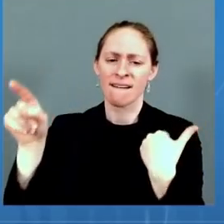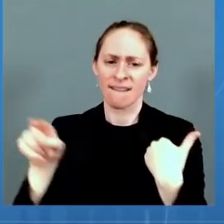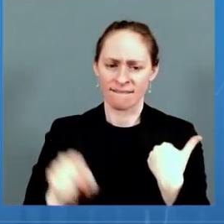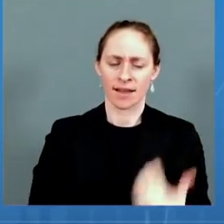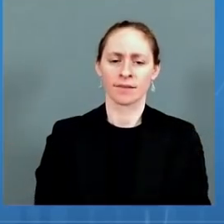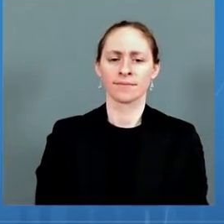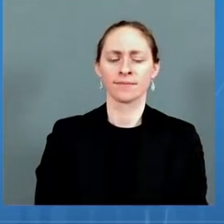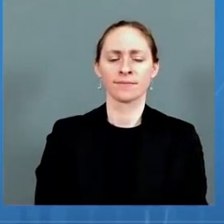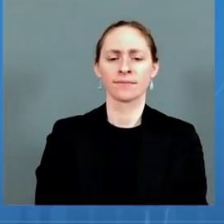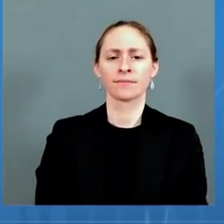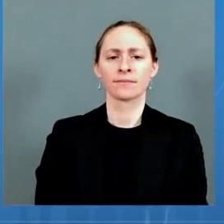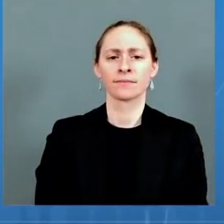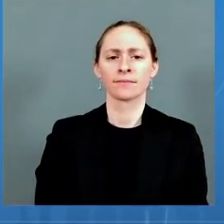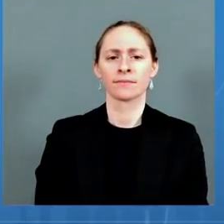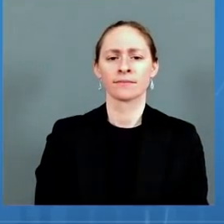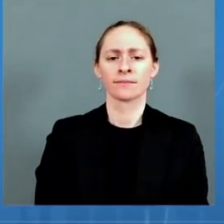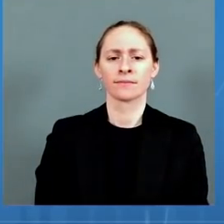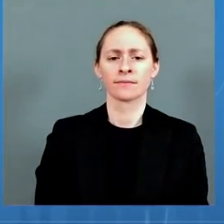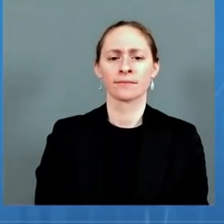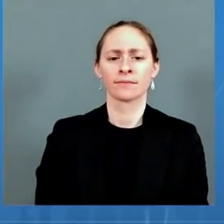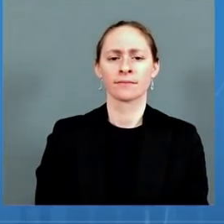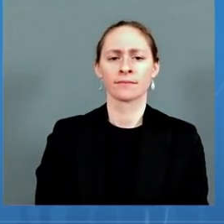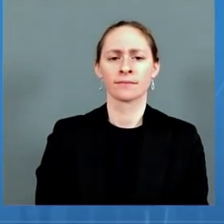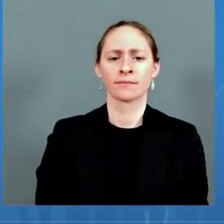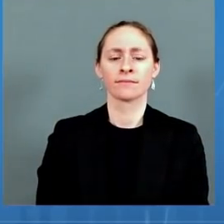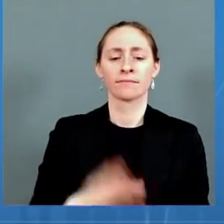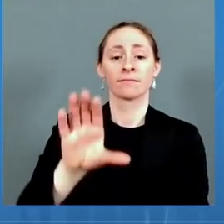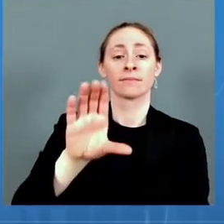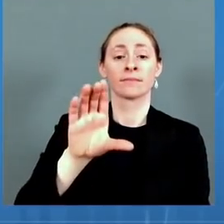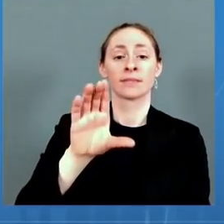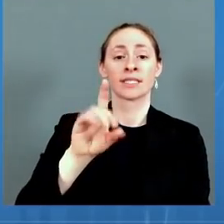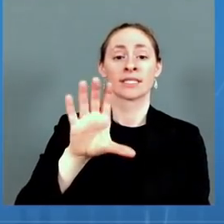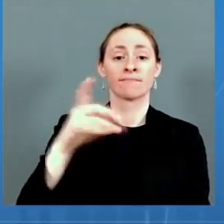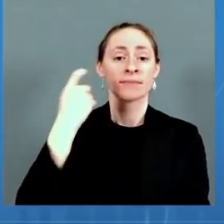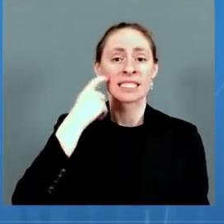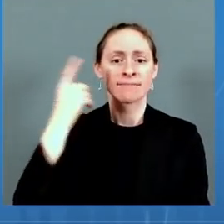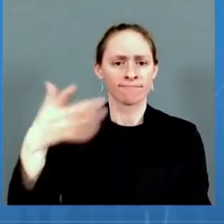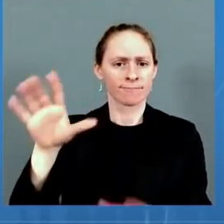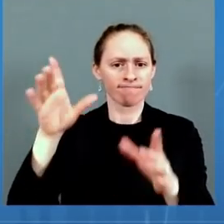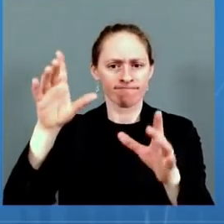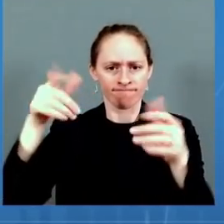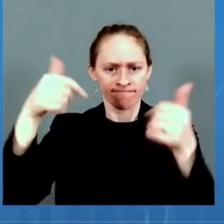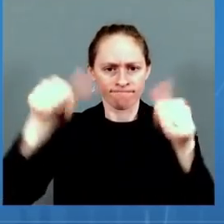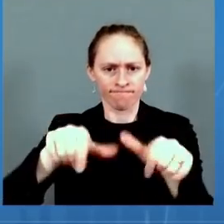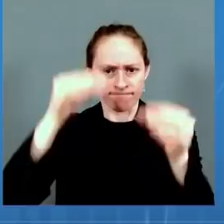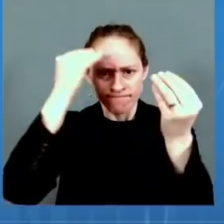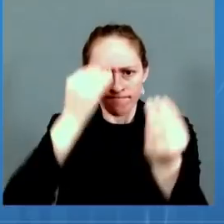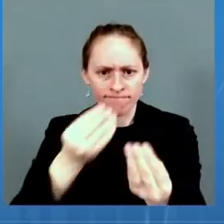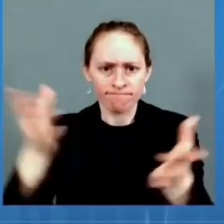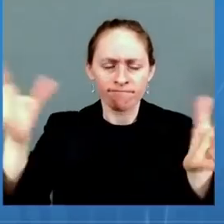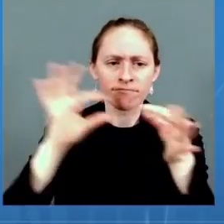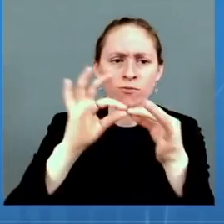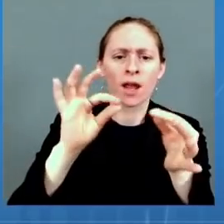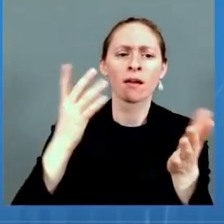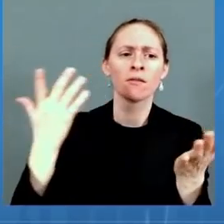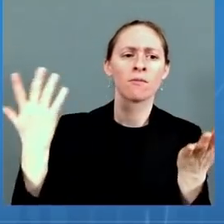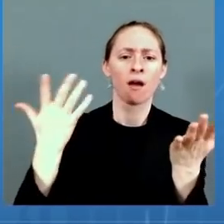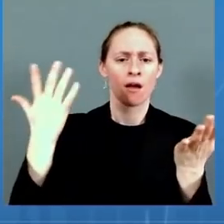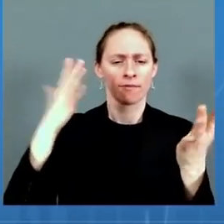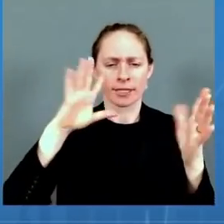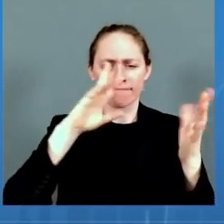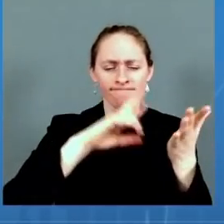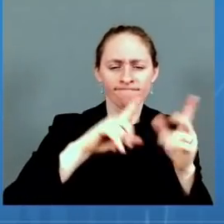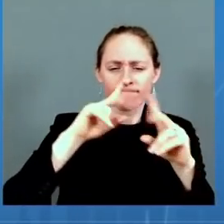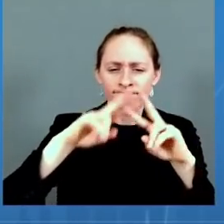National Genomic Sequencing Analysis. Although the vast majority of cases continue to be Delta, representing about